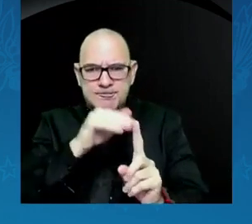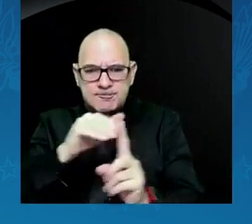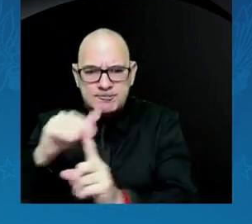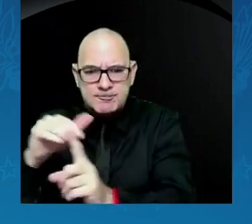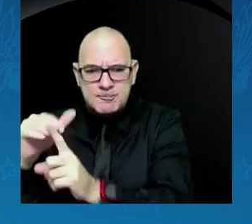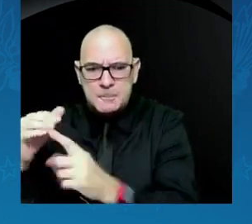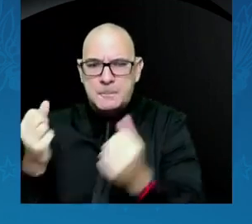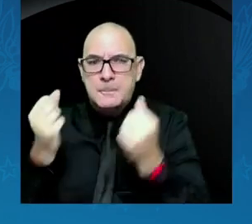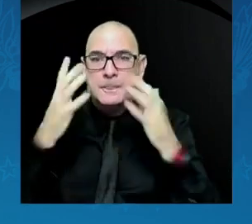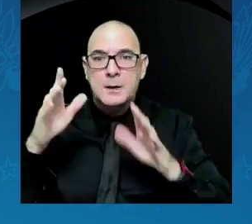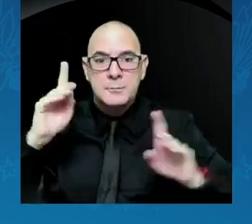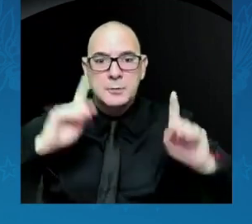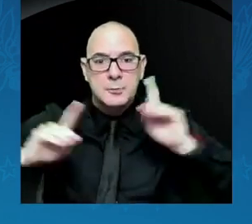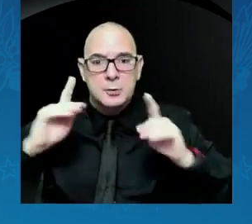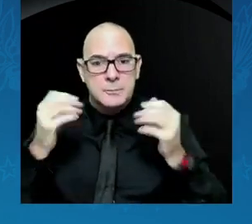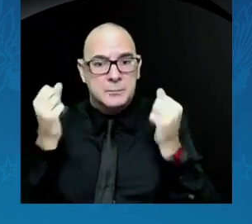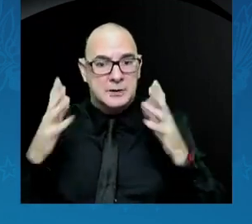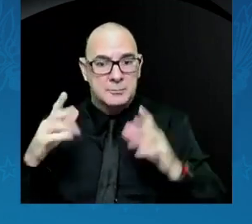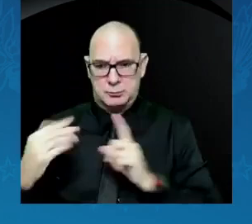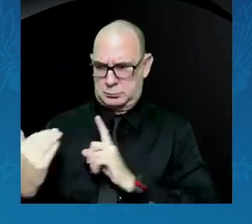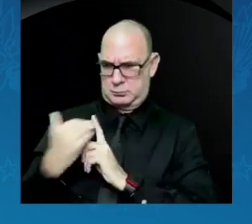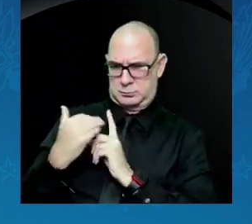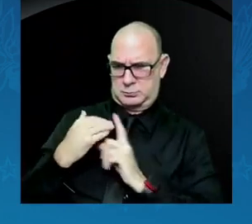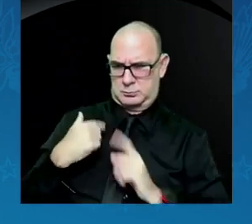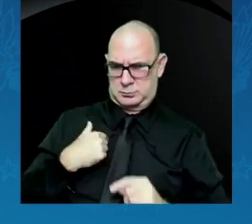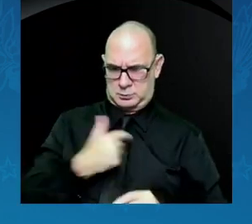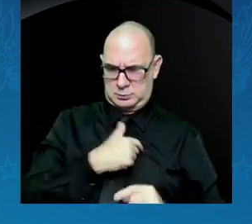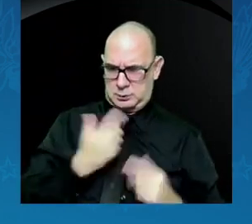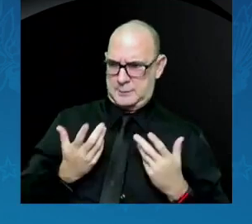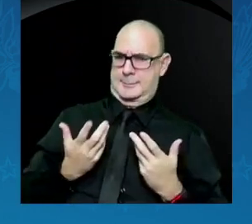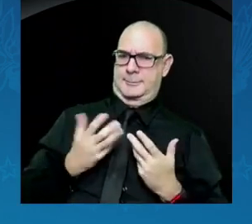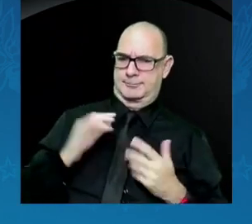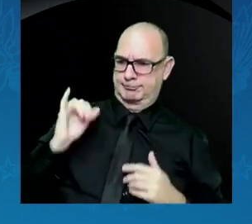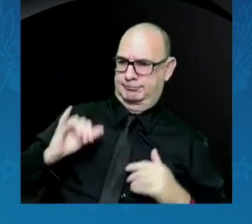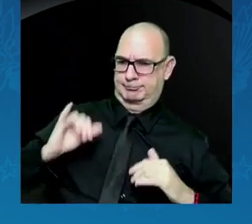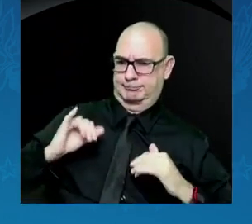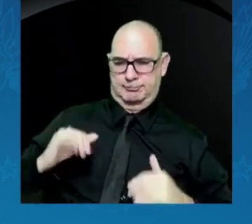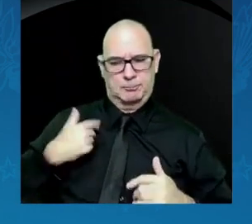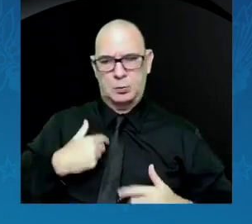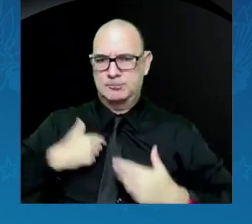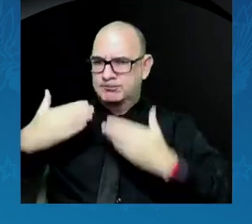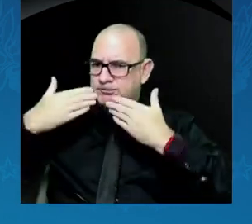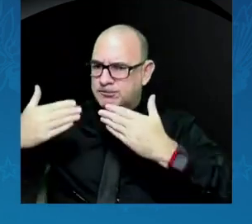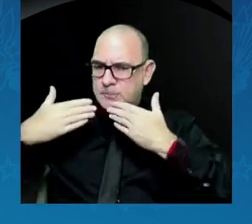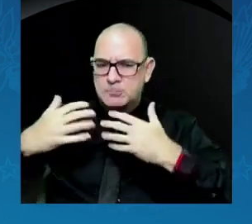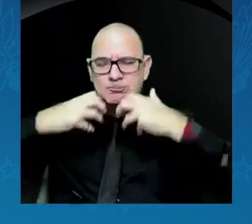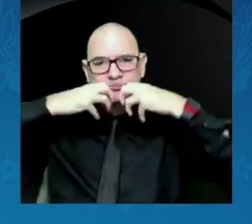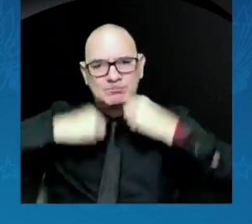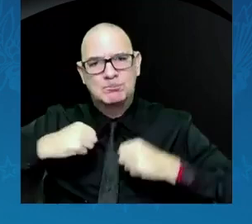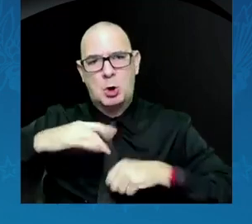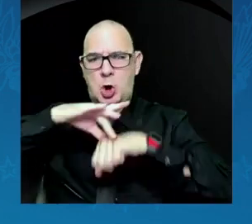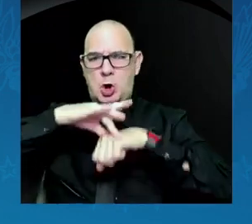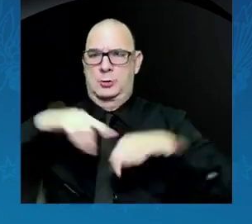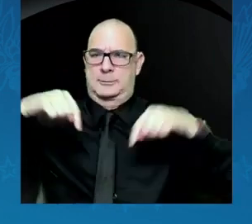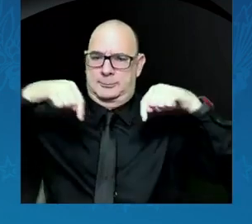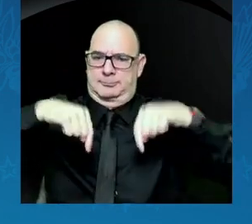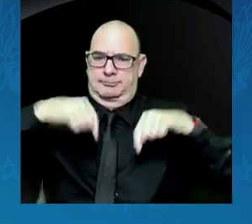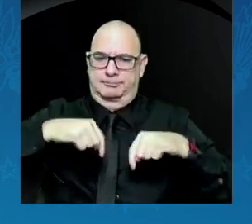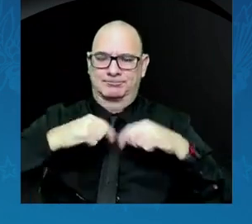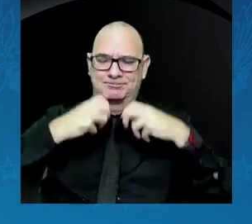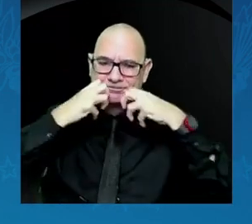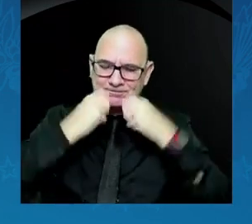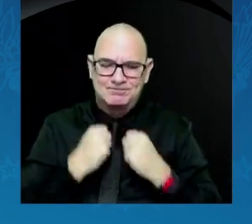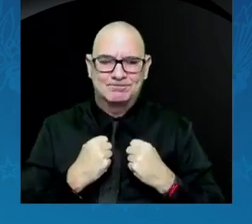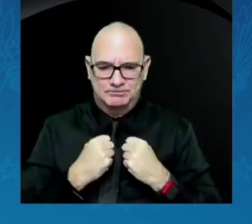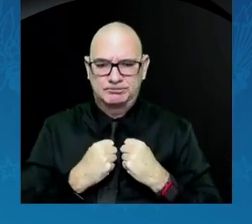of how precious our Earth really is and how delicate it is and how